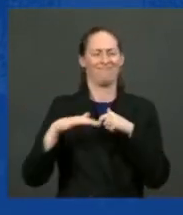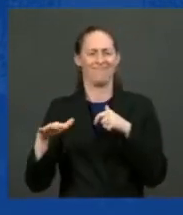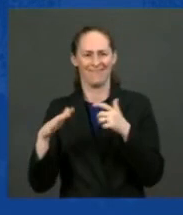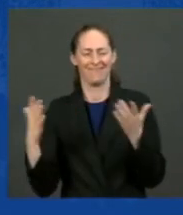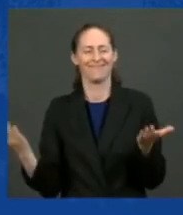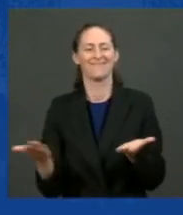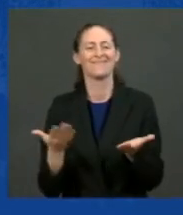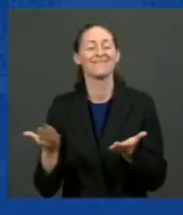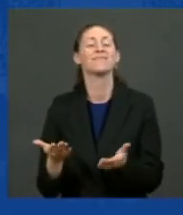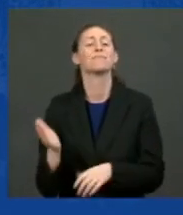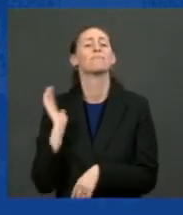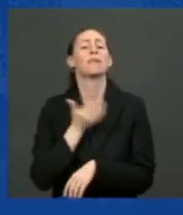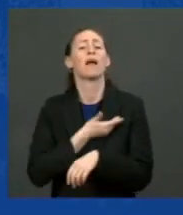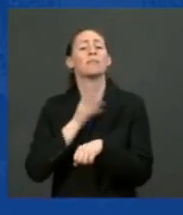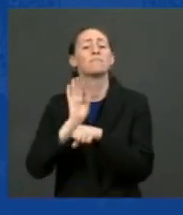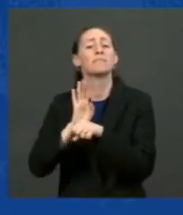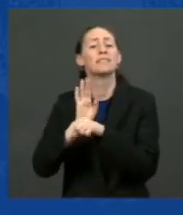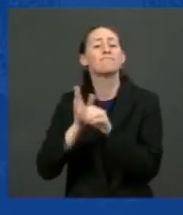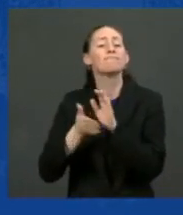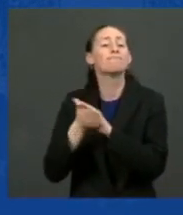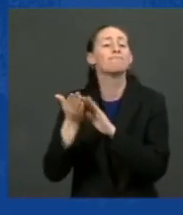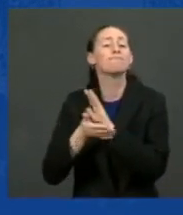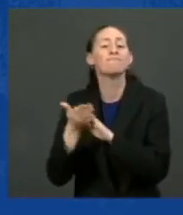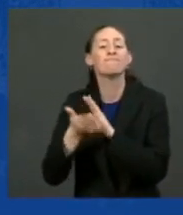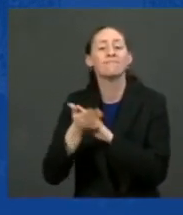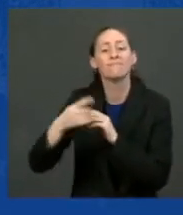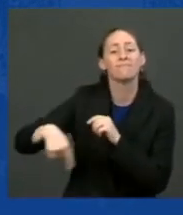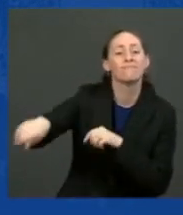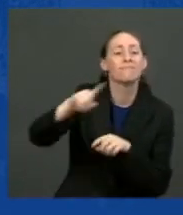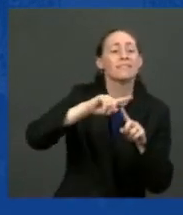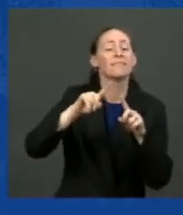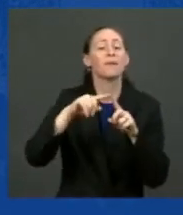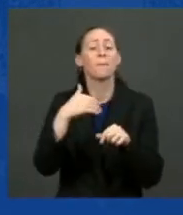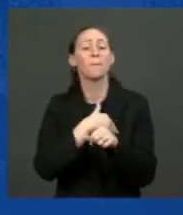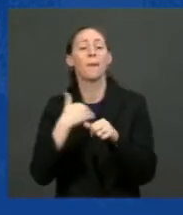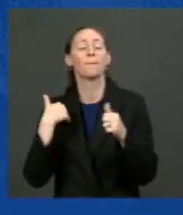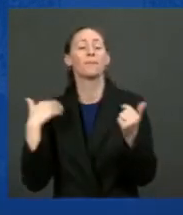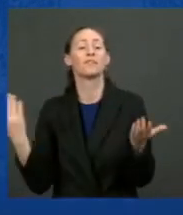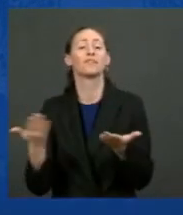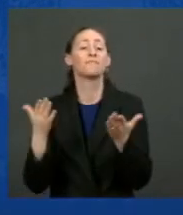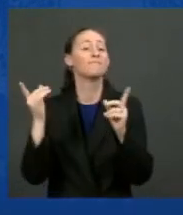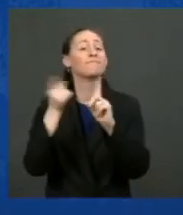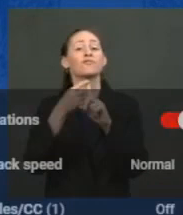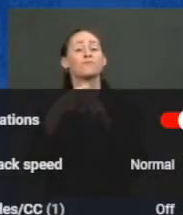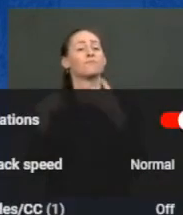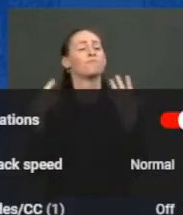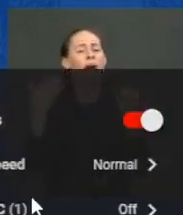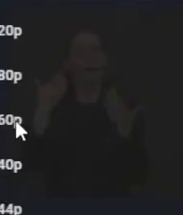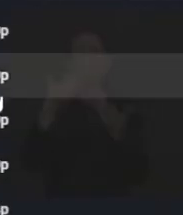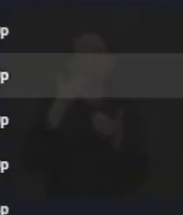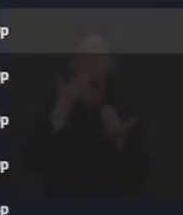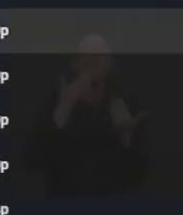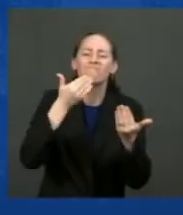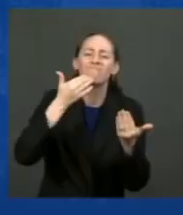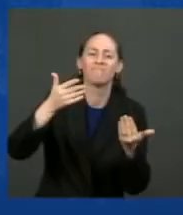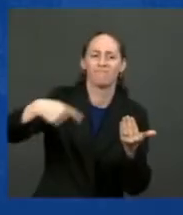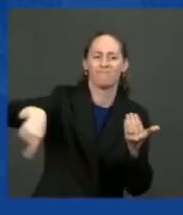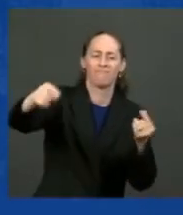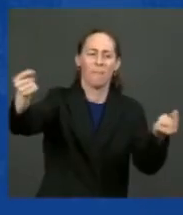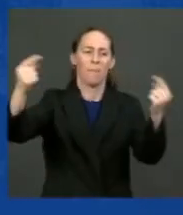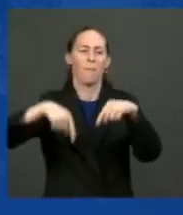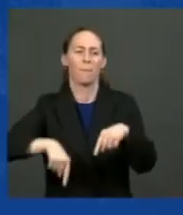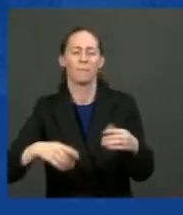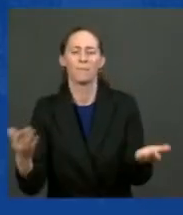manager, Douglas Stockwell, and our membership, I would like to first thank our guests, the media, and of course,